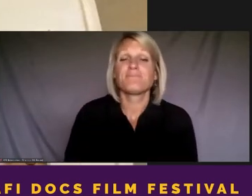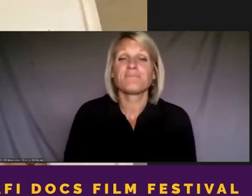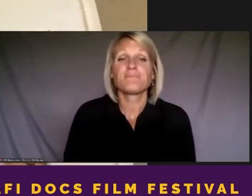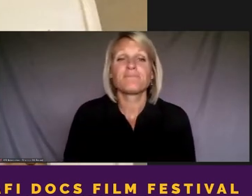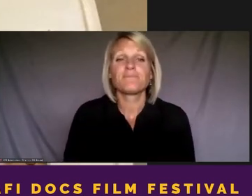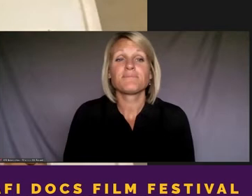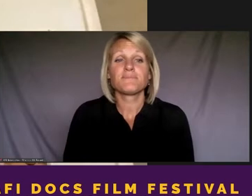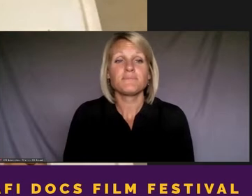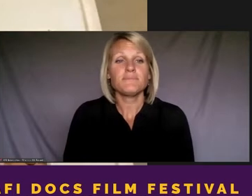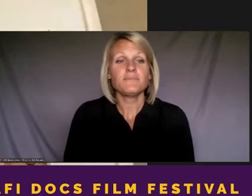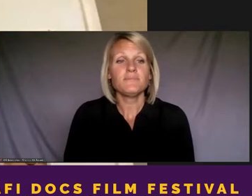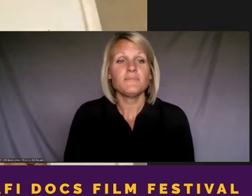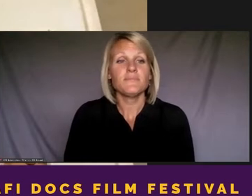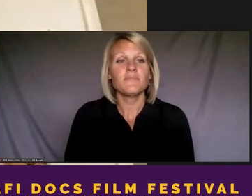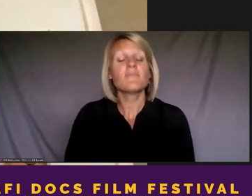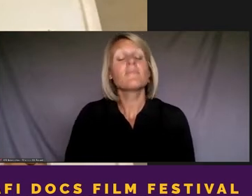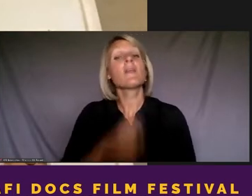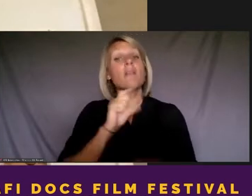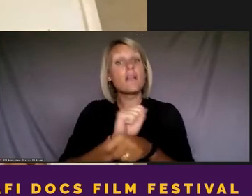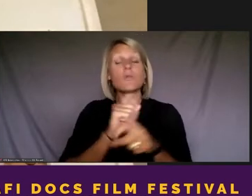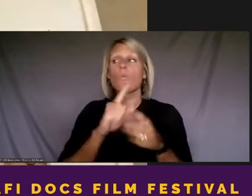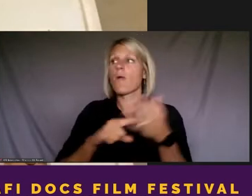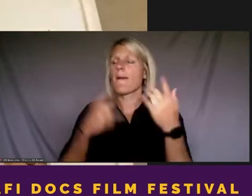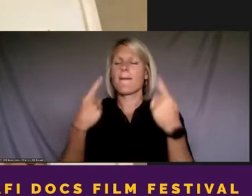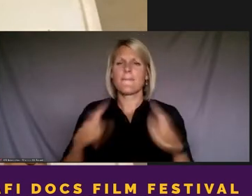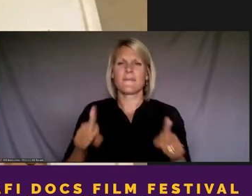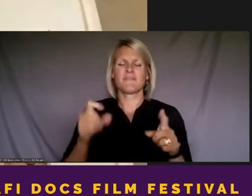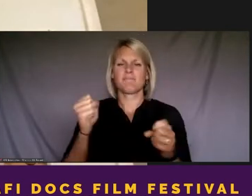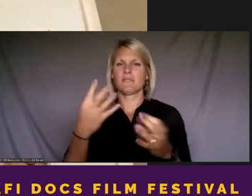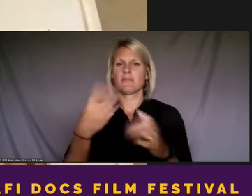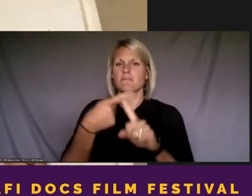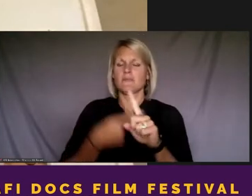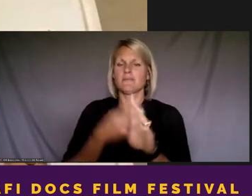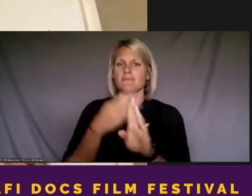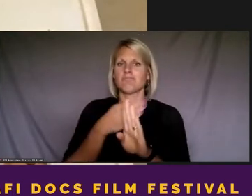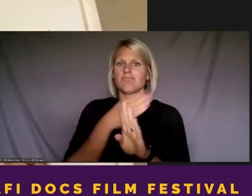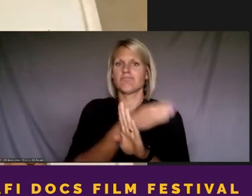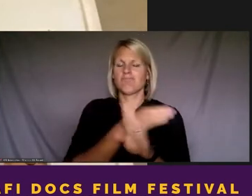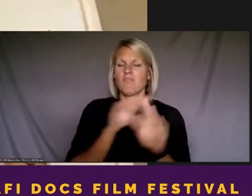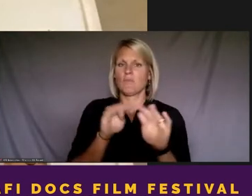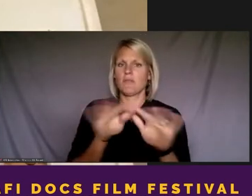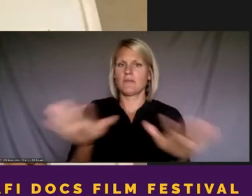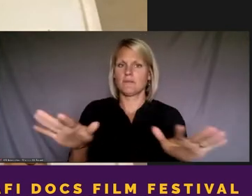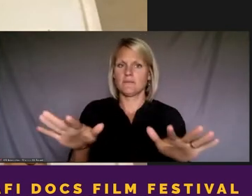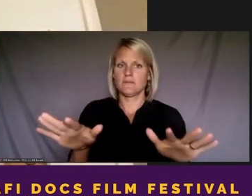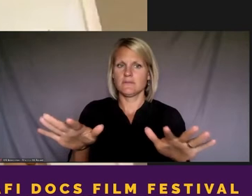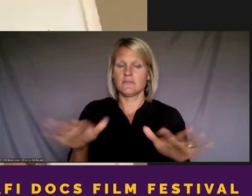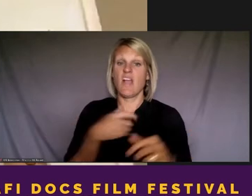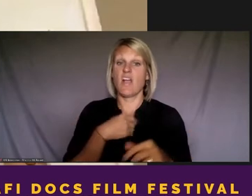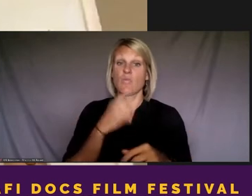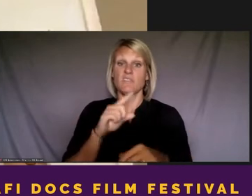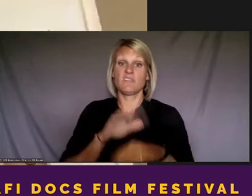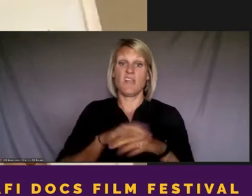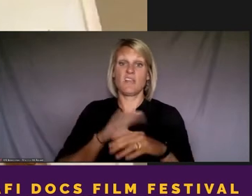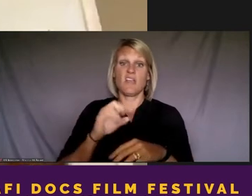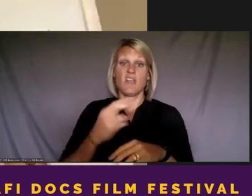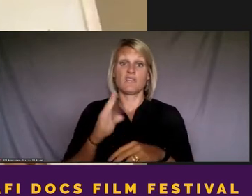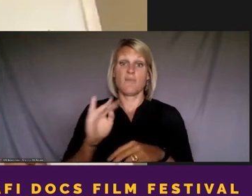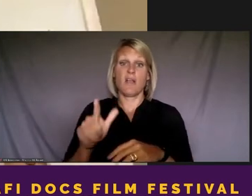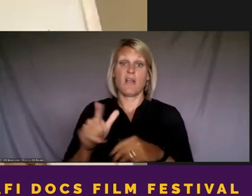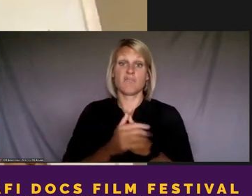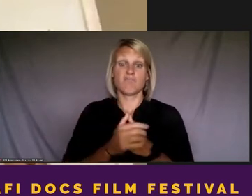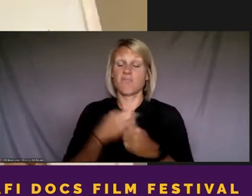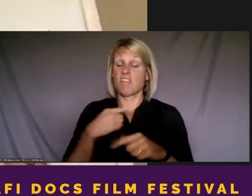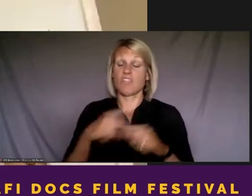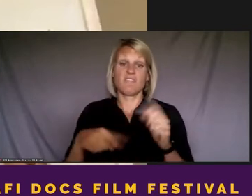was, months prior to my release, as I was held on cash bail, I couldn't afford it. I had a